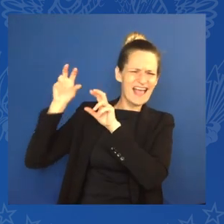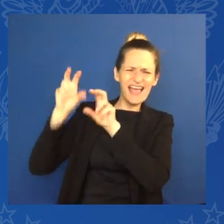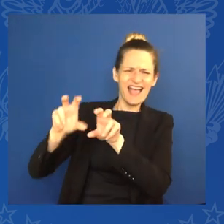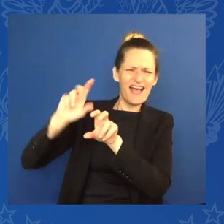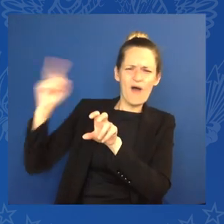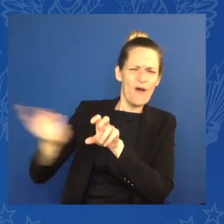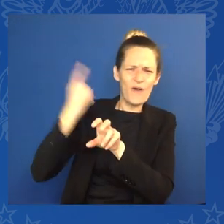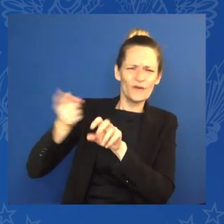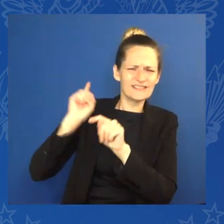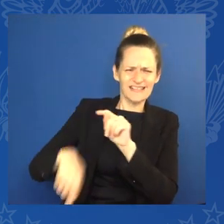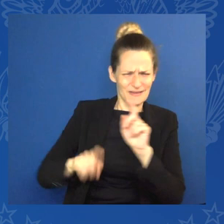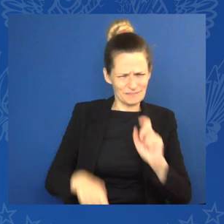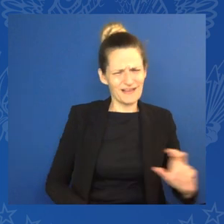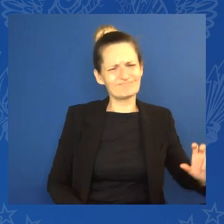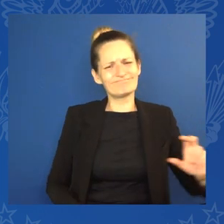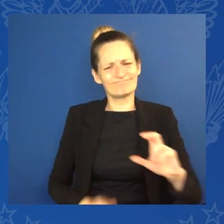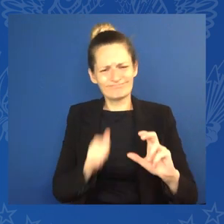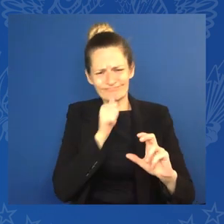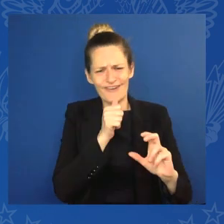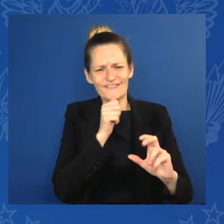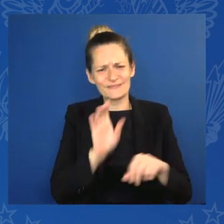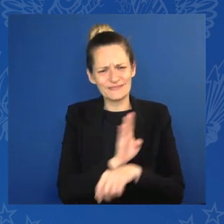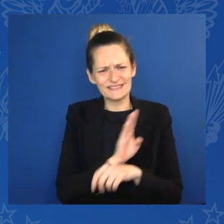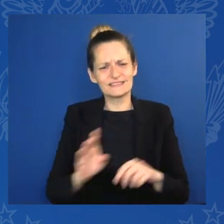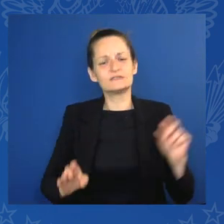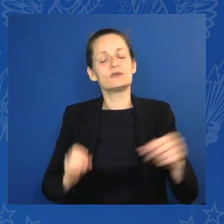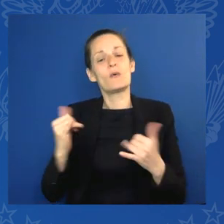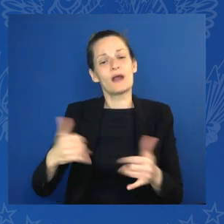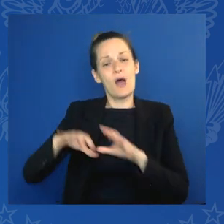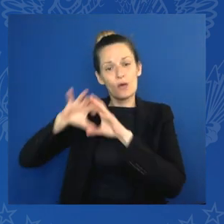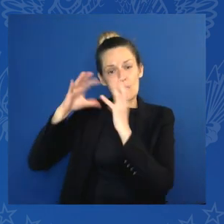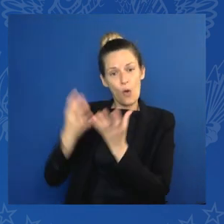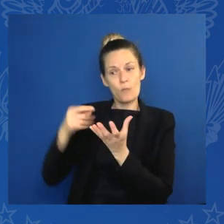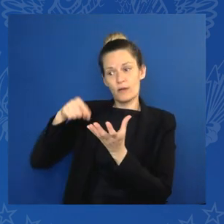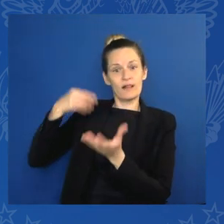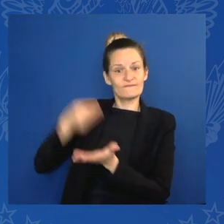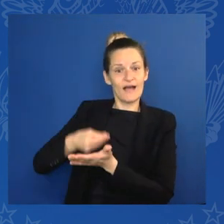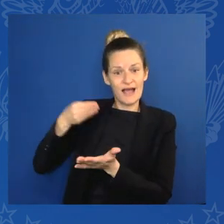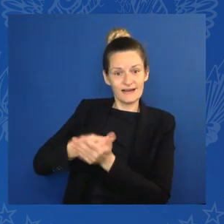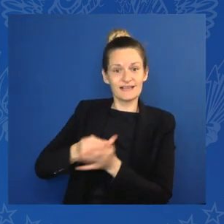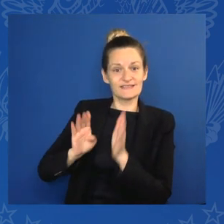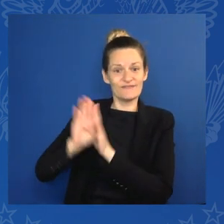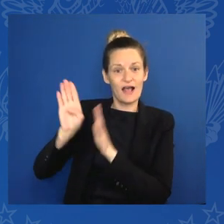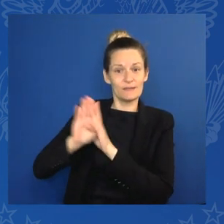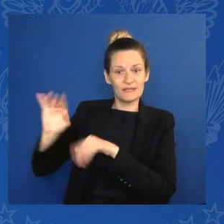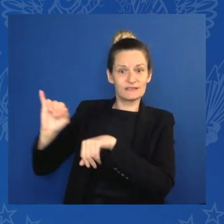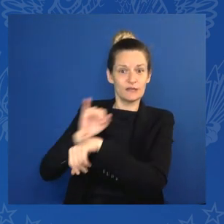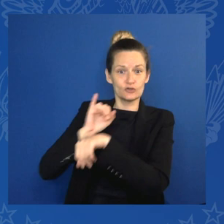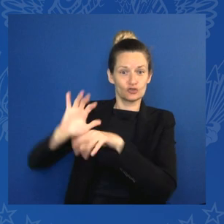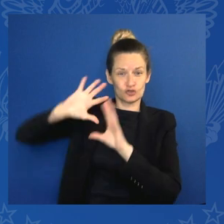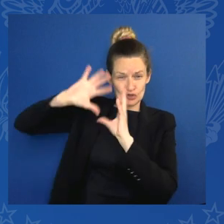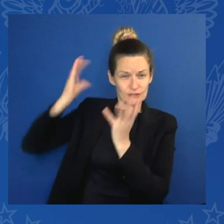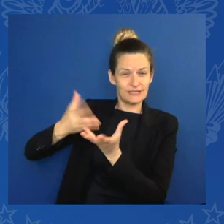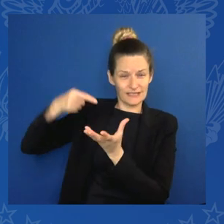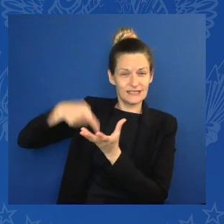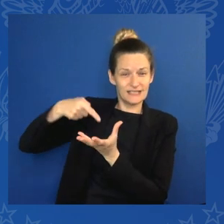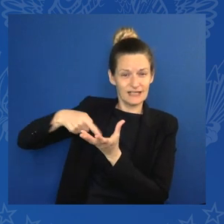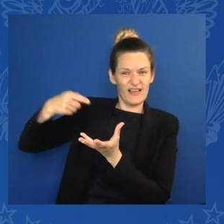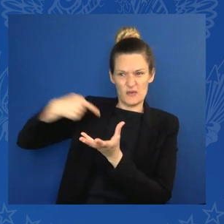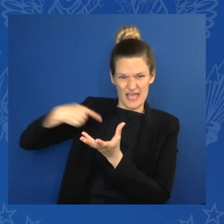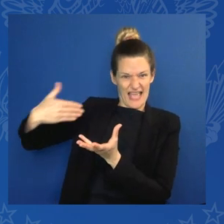Institute, FINDEV Canada, is helping build a blended finance platform in partnership with key institutional